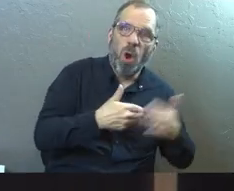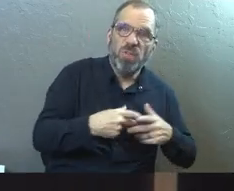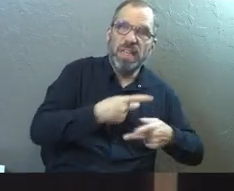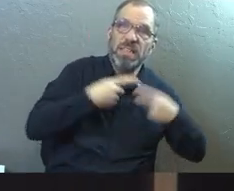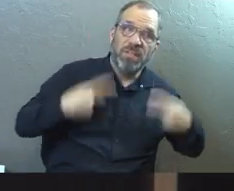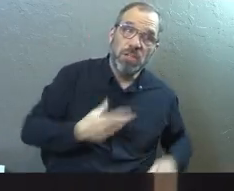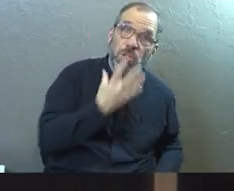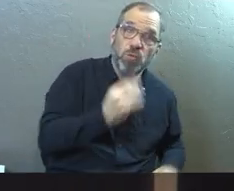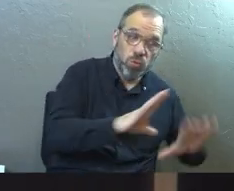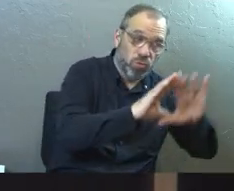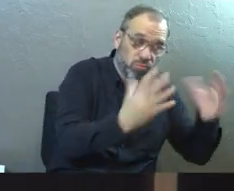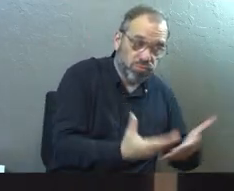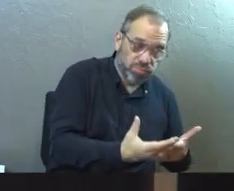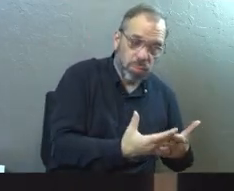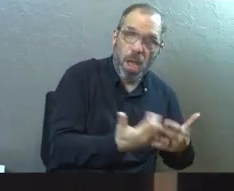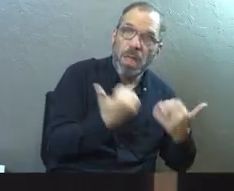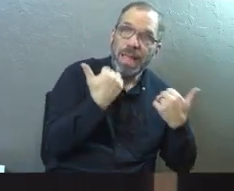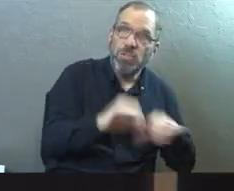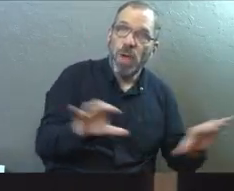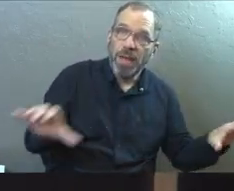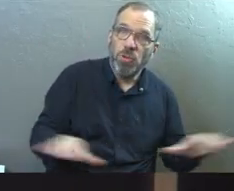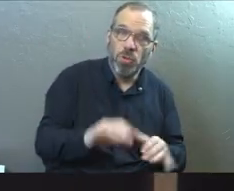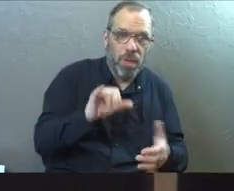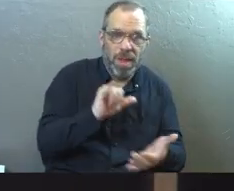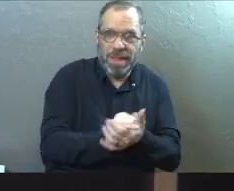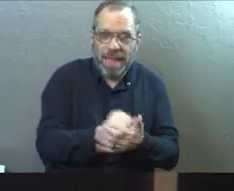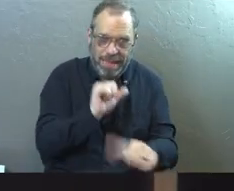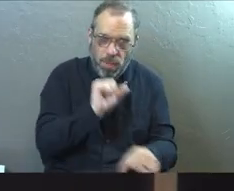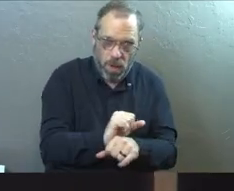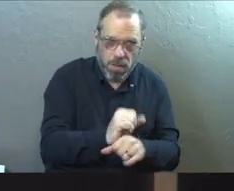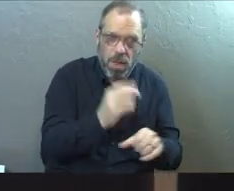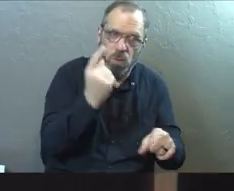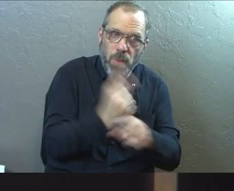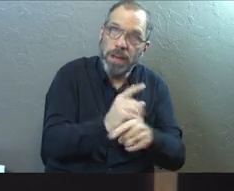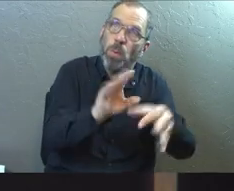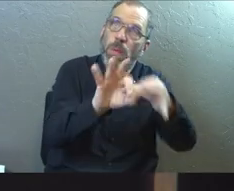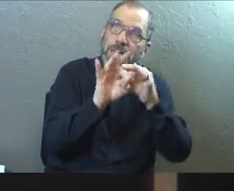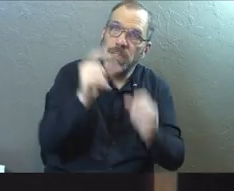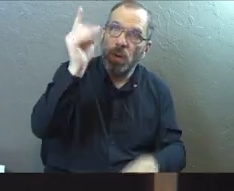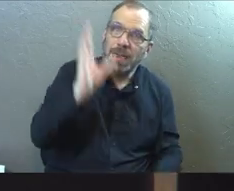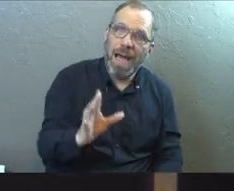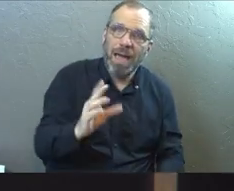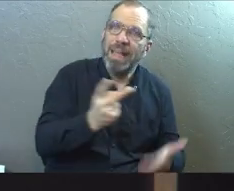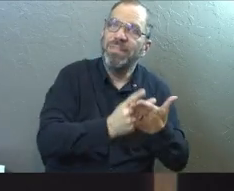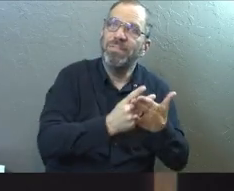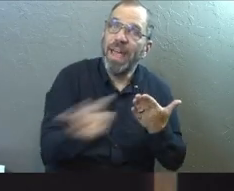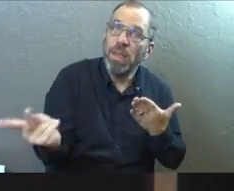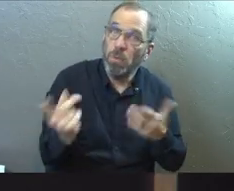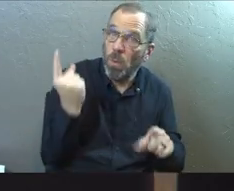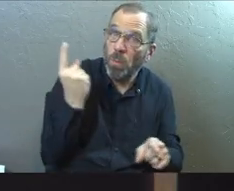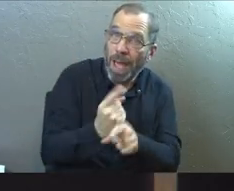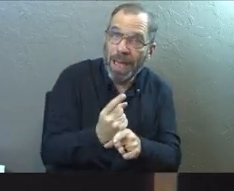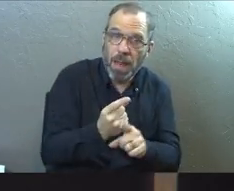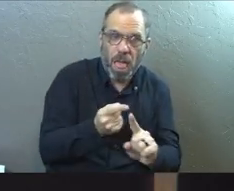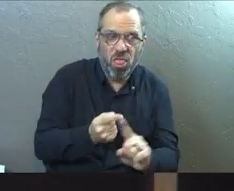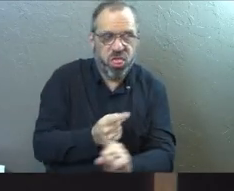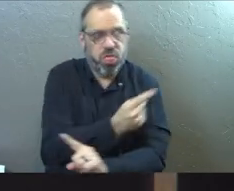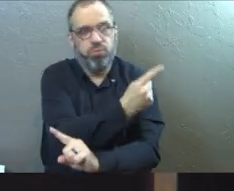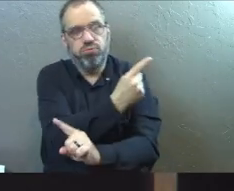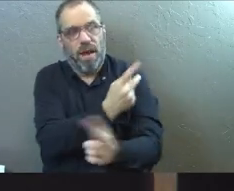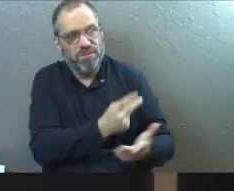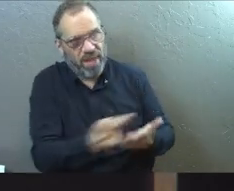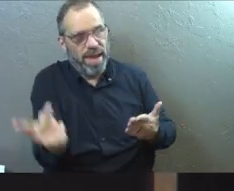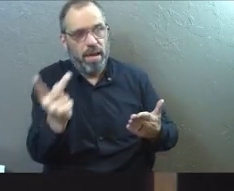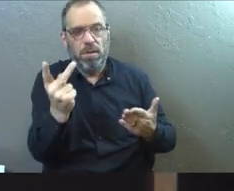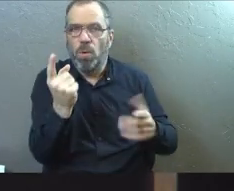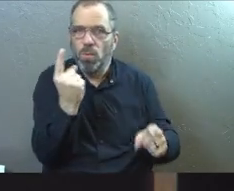and all these Jewish people are missing is they've tried to do the thing where they work to be in right standing with God and it doesn't work. They veer off. They fail.